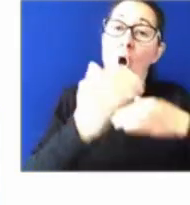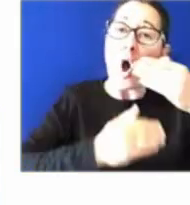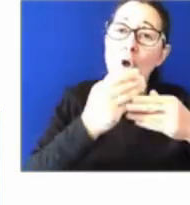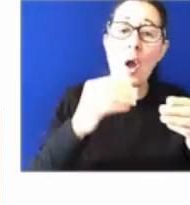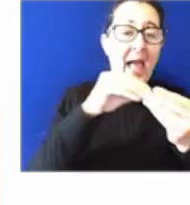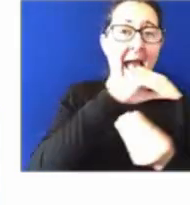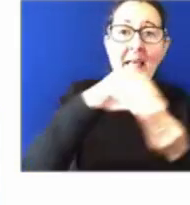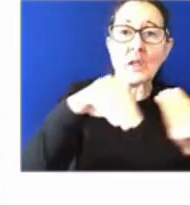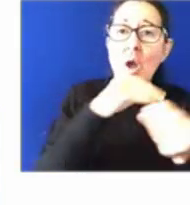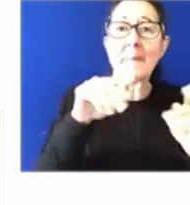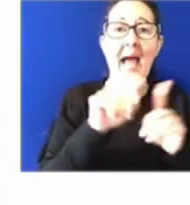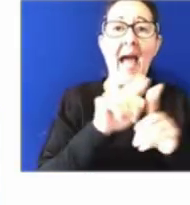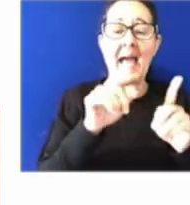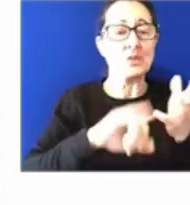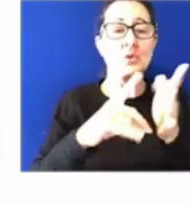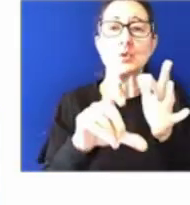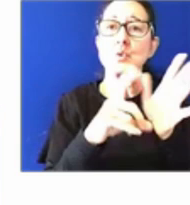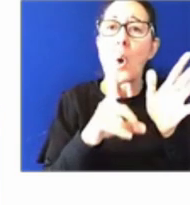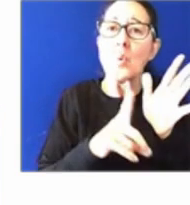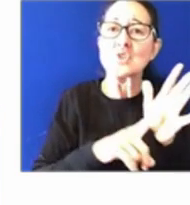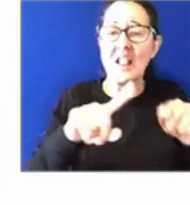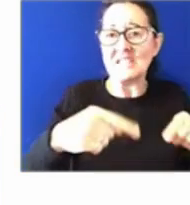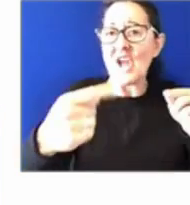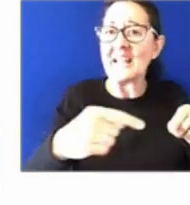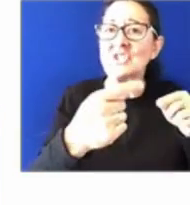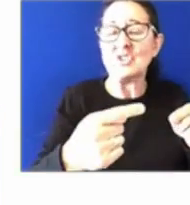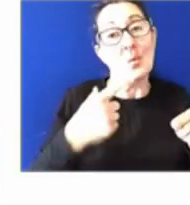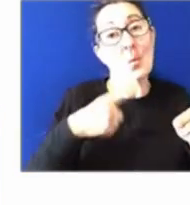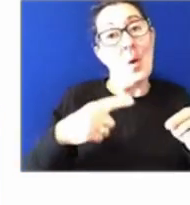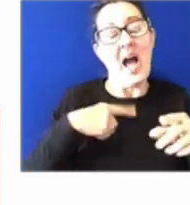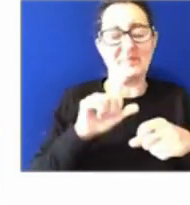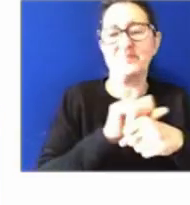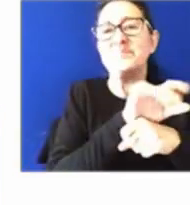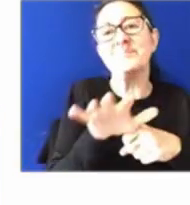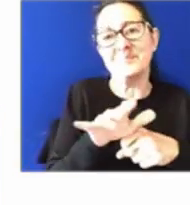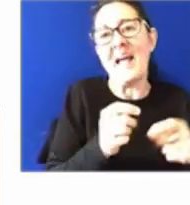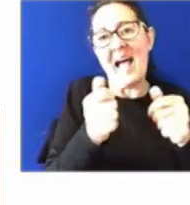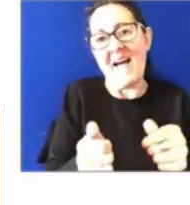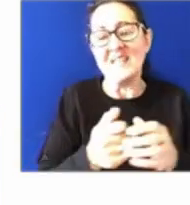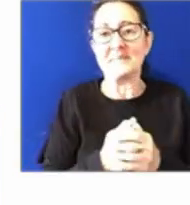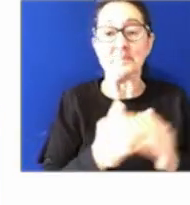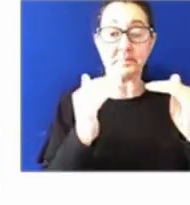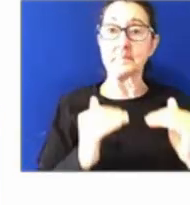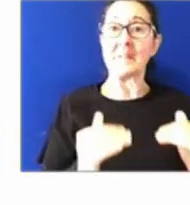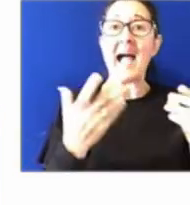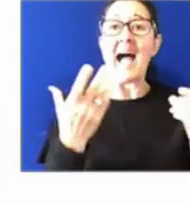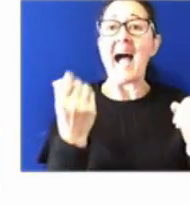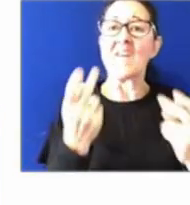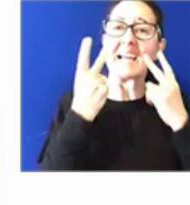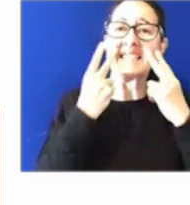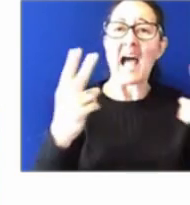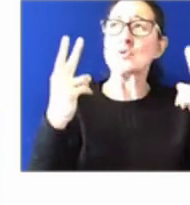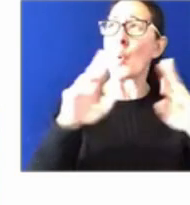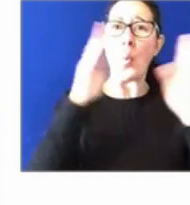post COVID-19, natural disasters. We've got recent geopolitical disruptions right